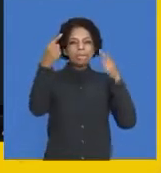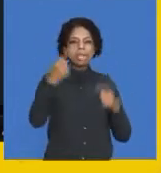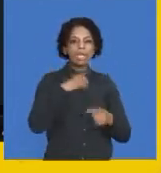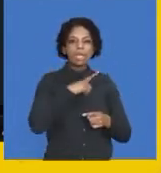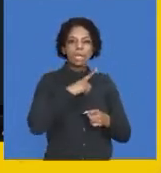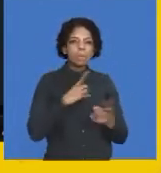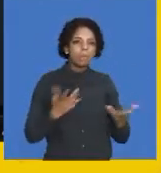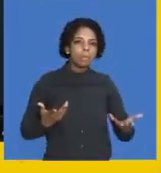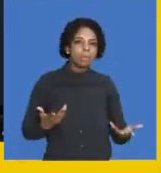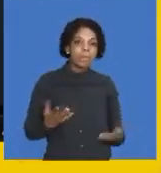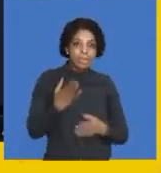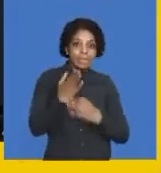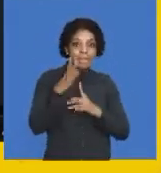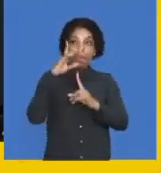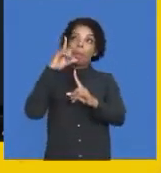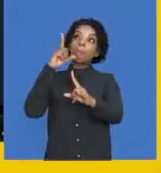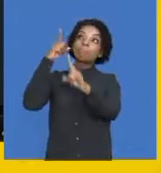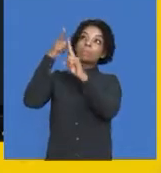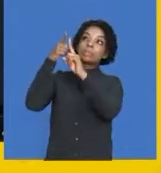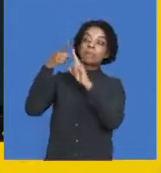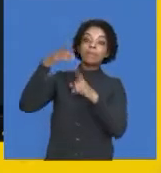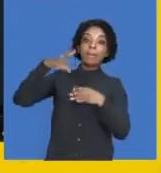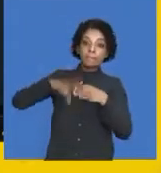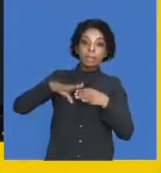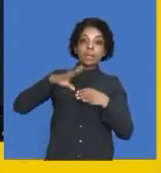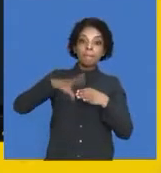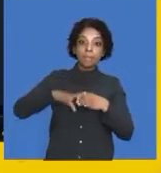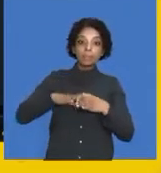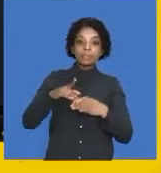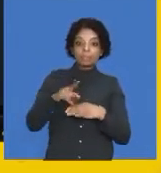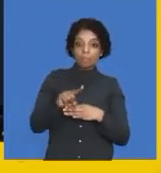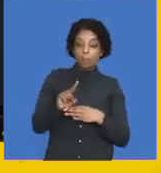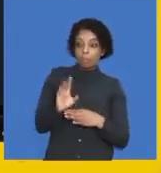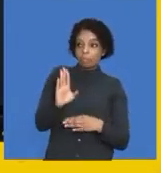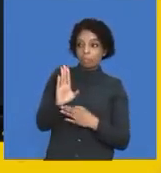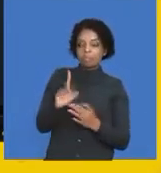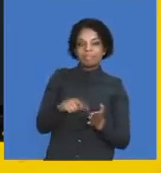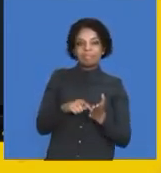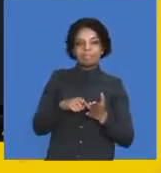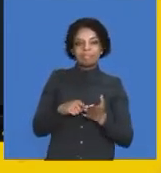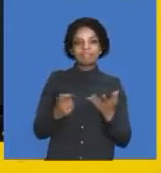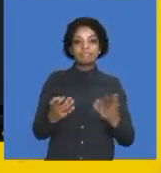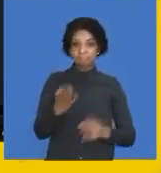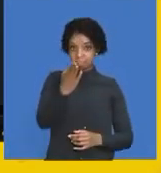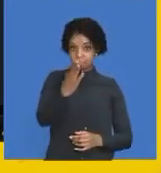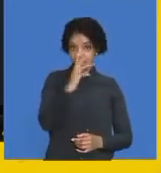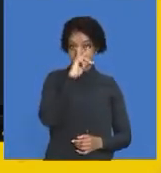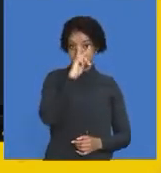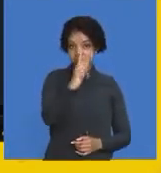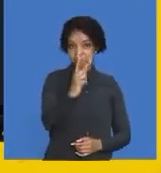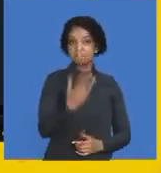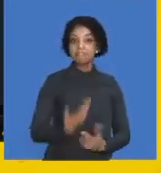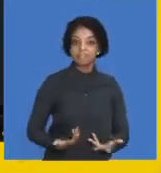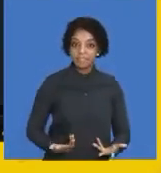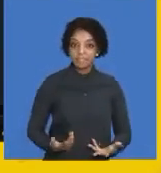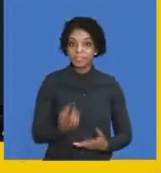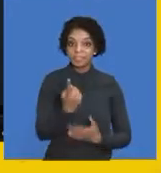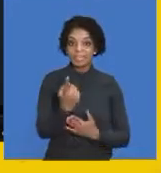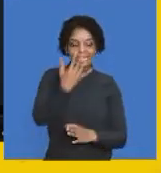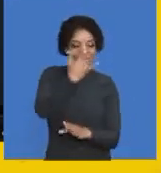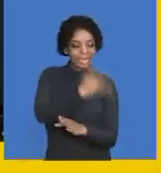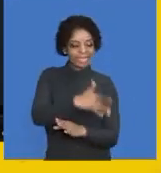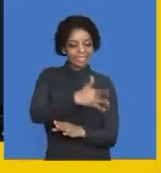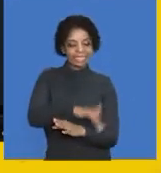objective and purpose of the creditor's reconciliation statement. In this case, as you can see, it's an external one.